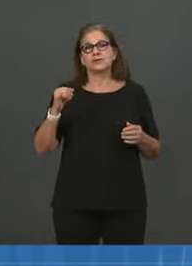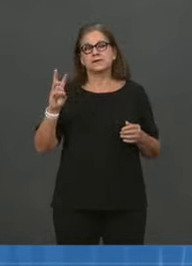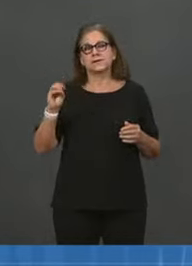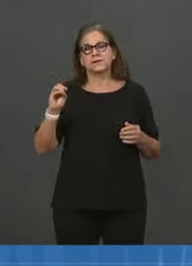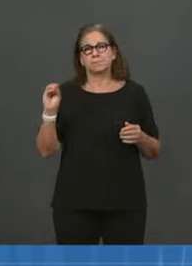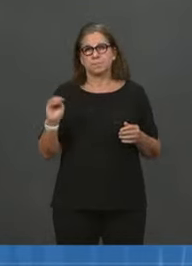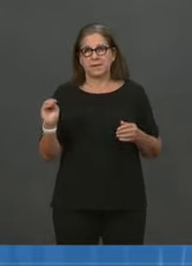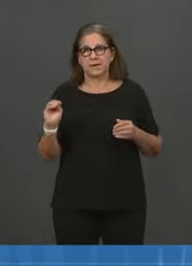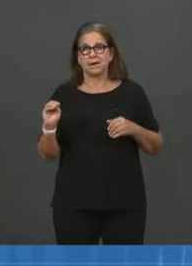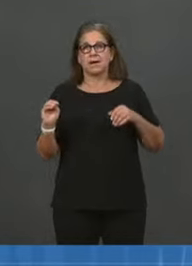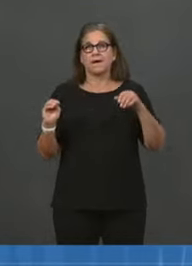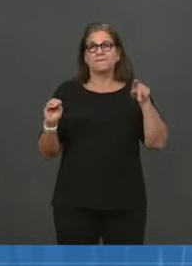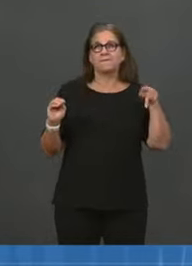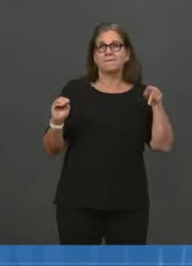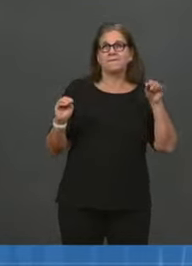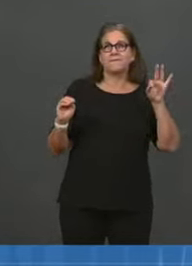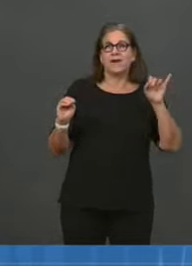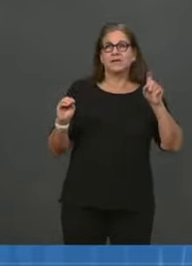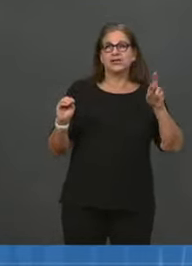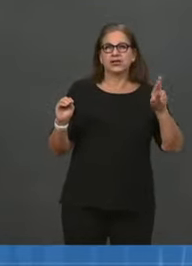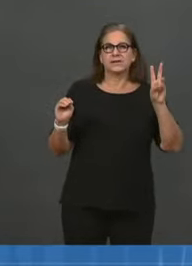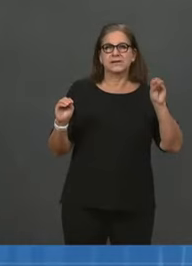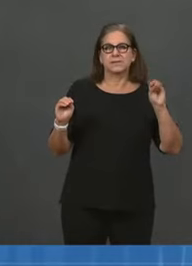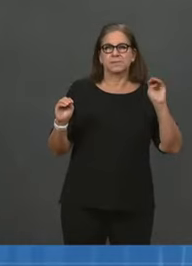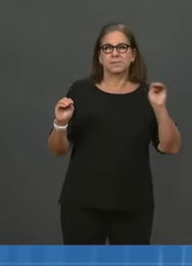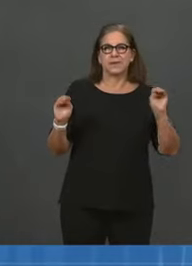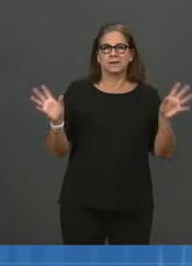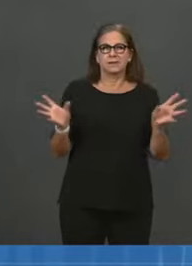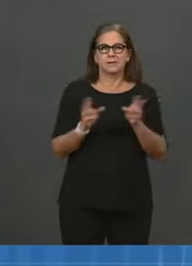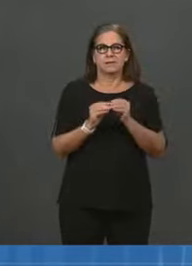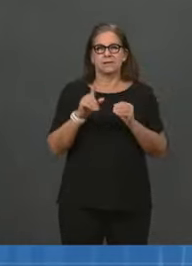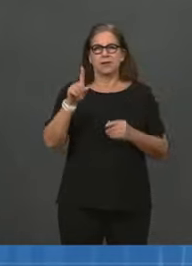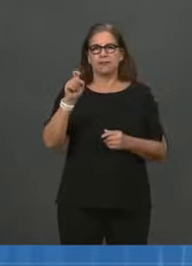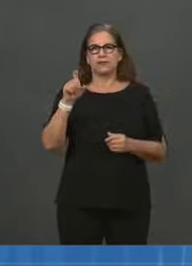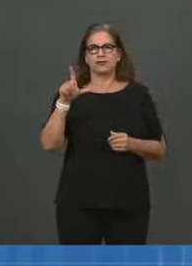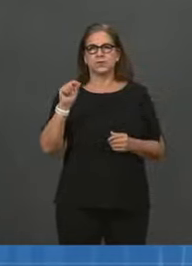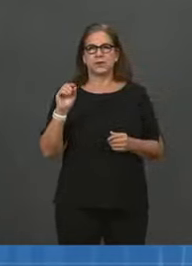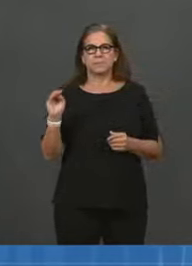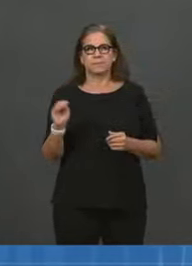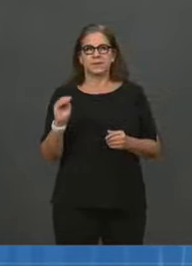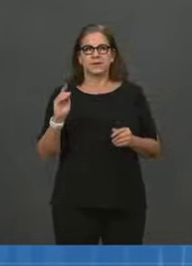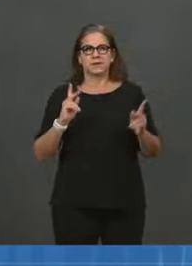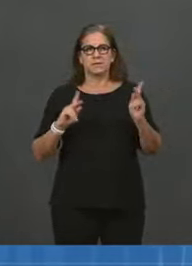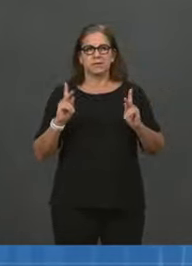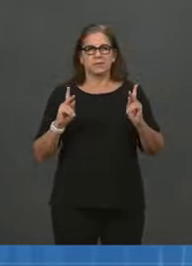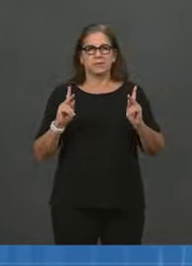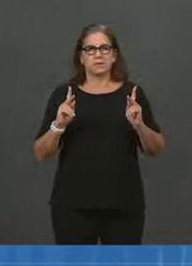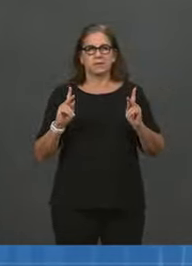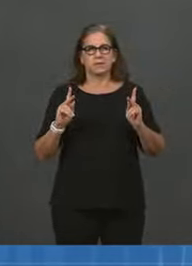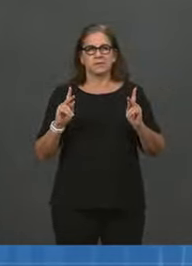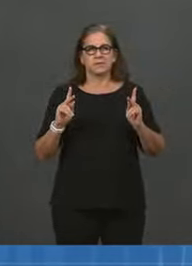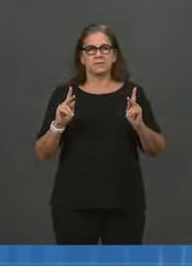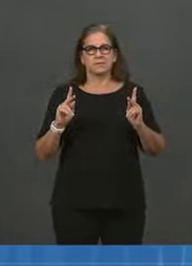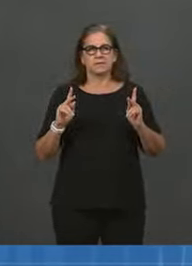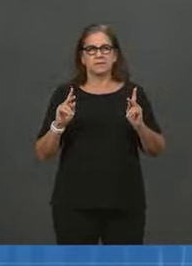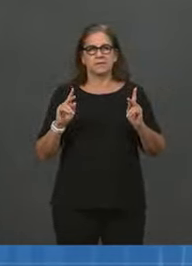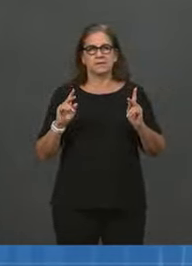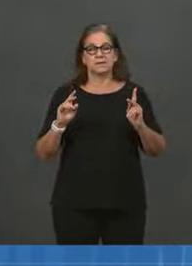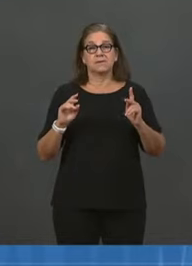Importantly, of that total of 120 million, about 70 million are eligible now, as of today.